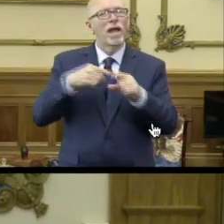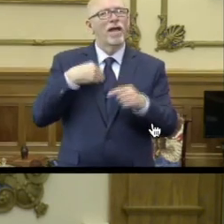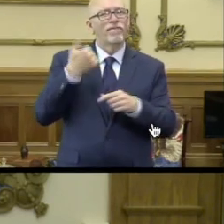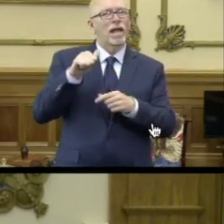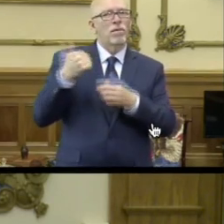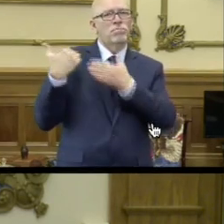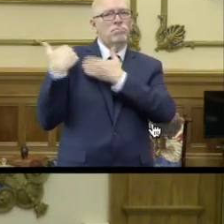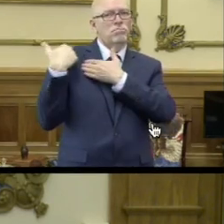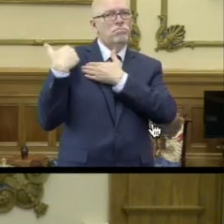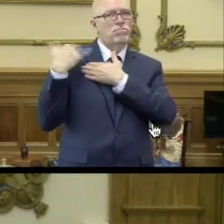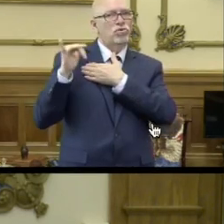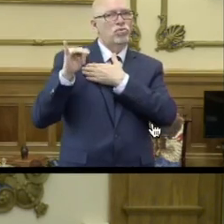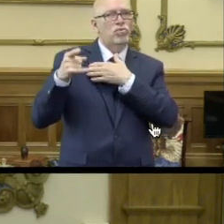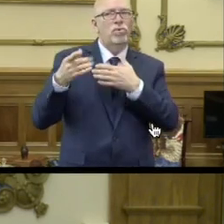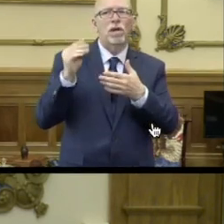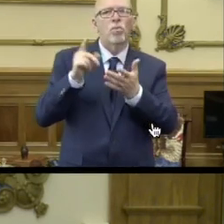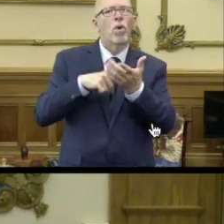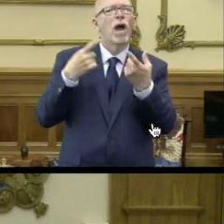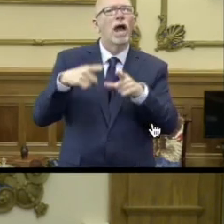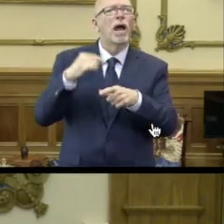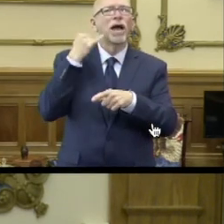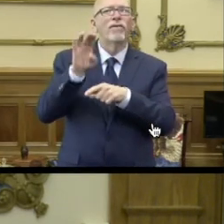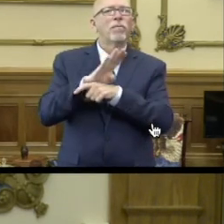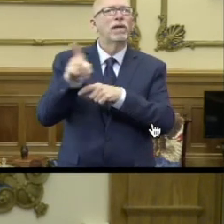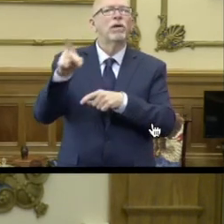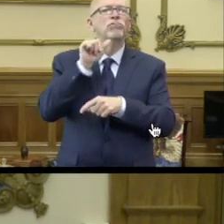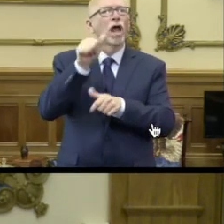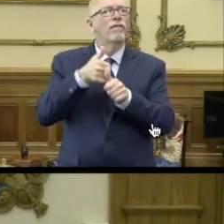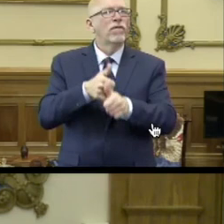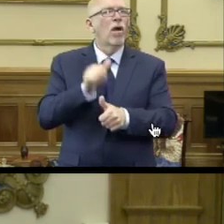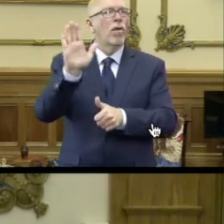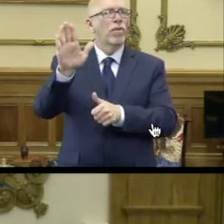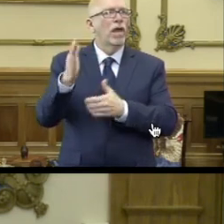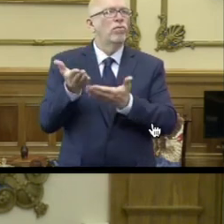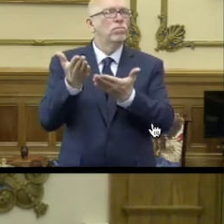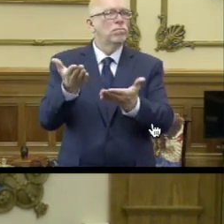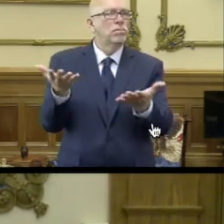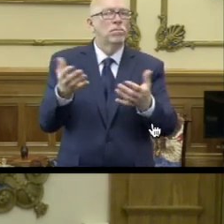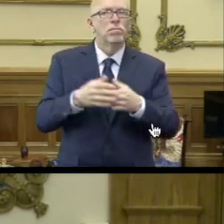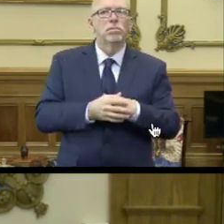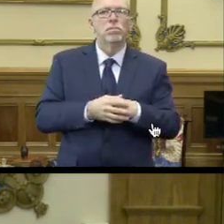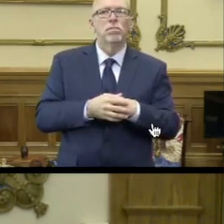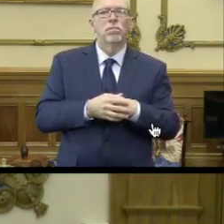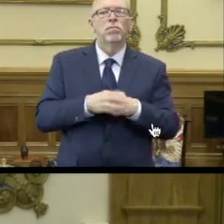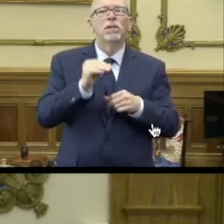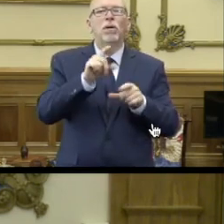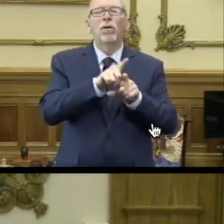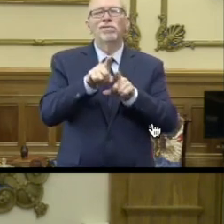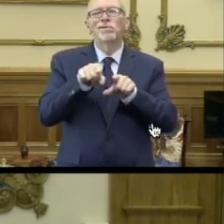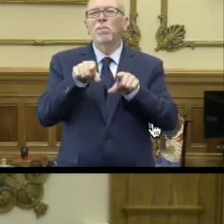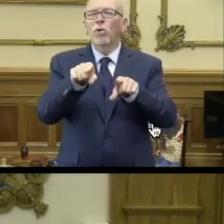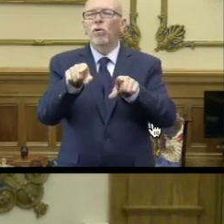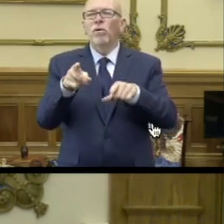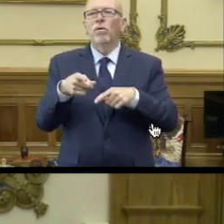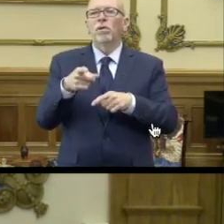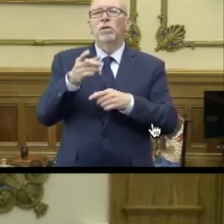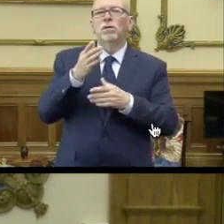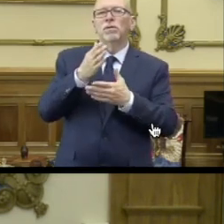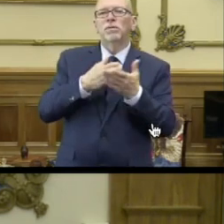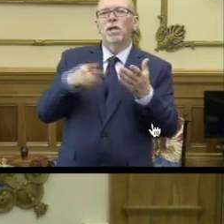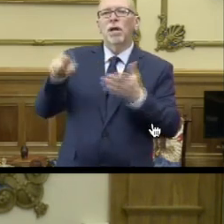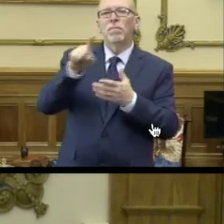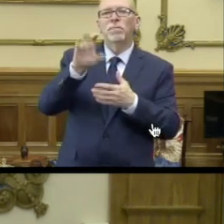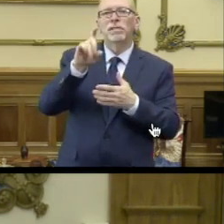accountability to that? You know, what happens if a business doesn't do that? And along similar lines, some of these safety